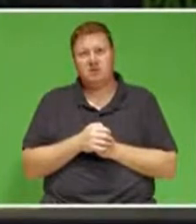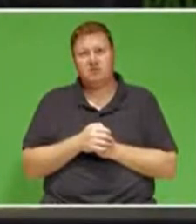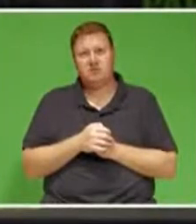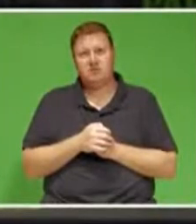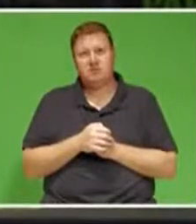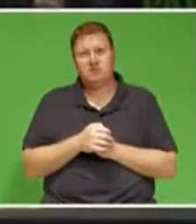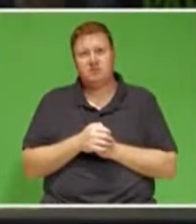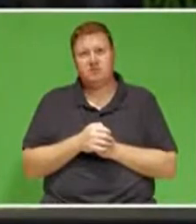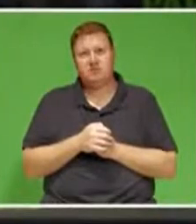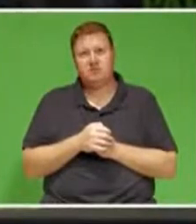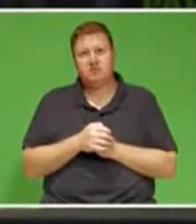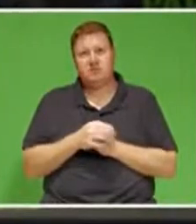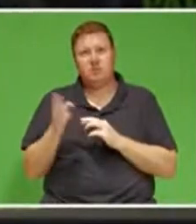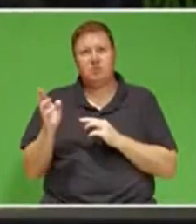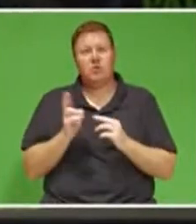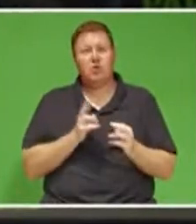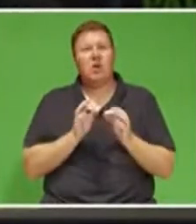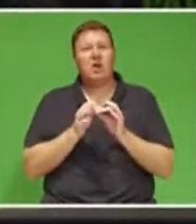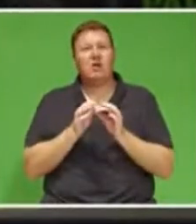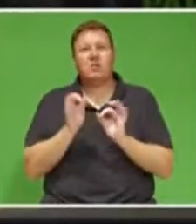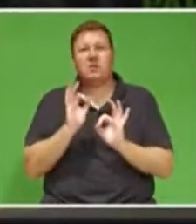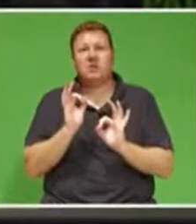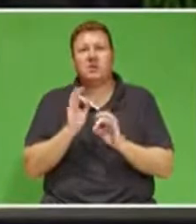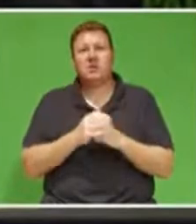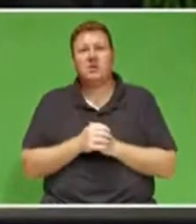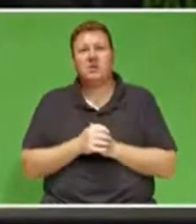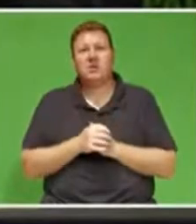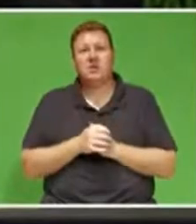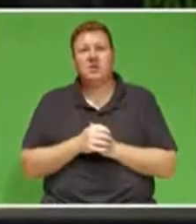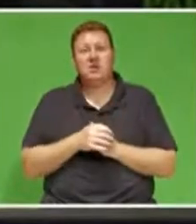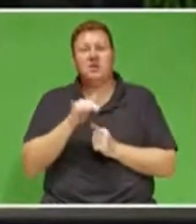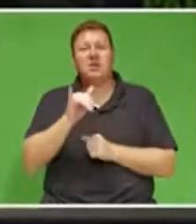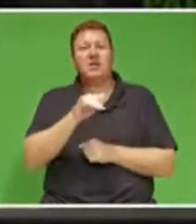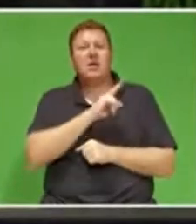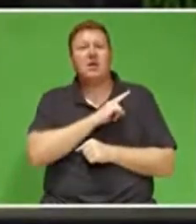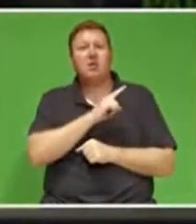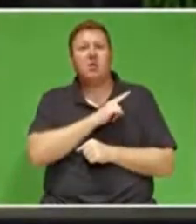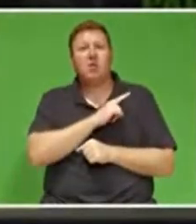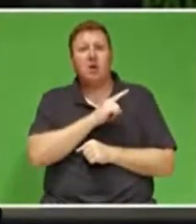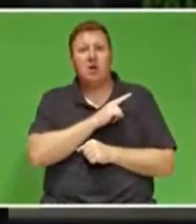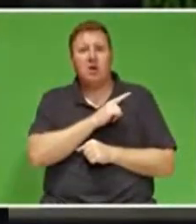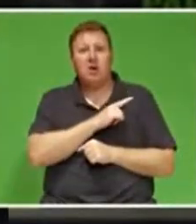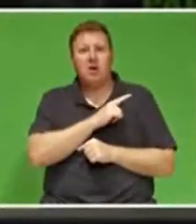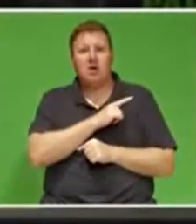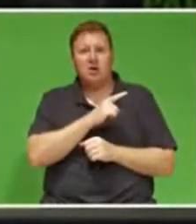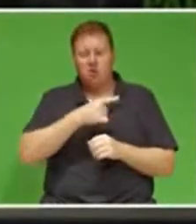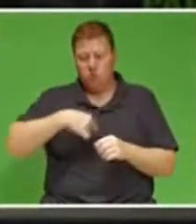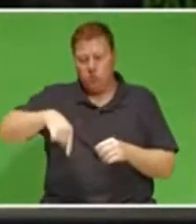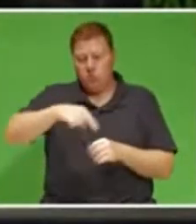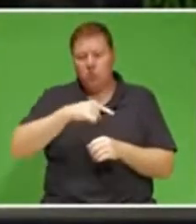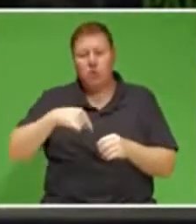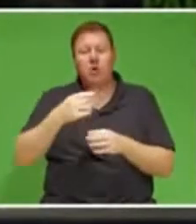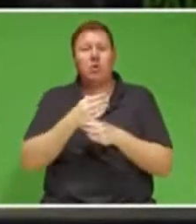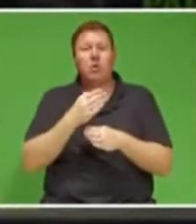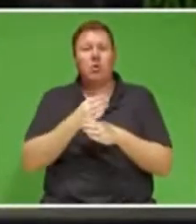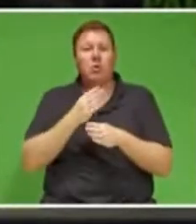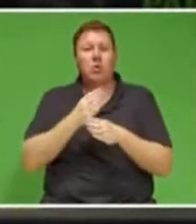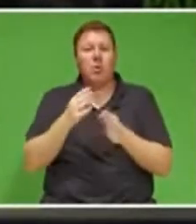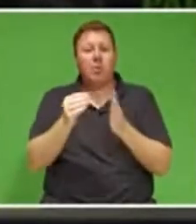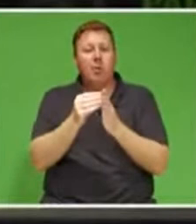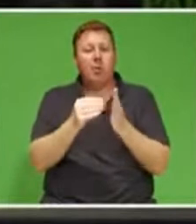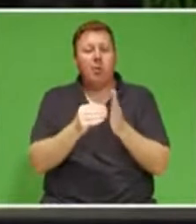That is why, as we work to implement the actions,